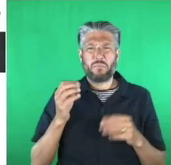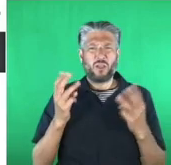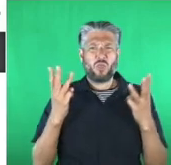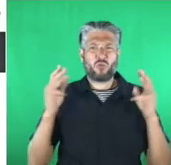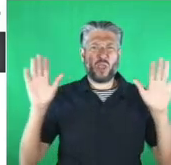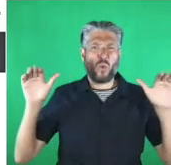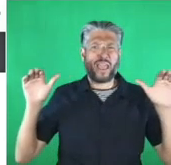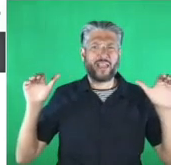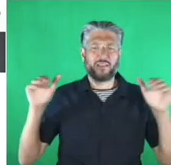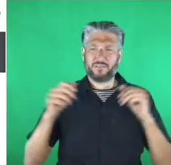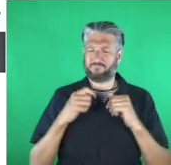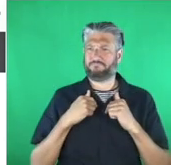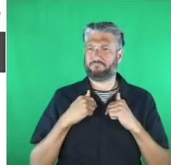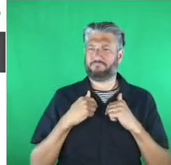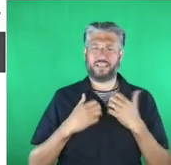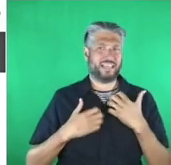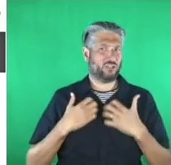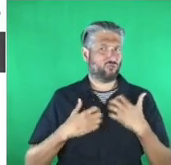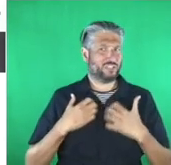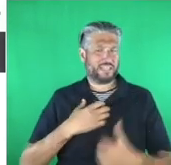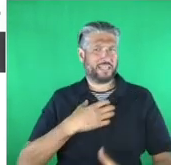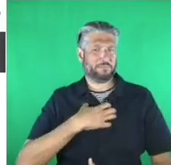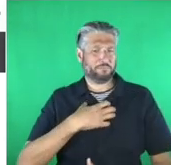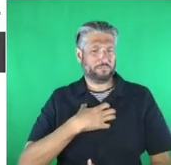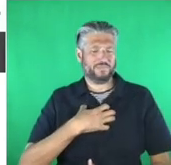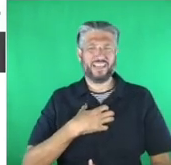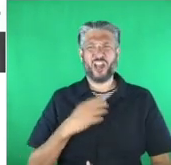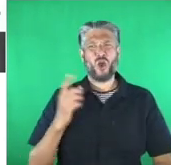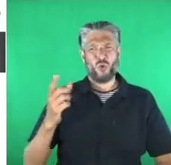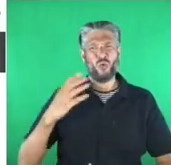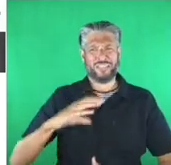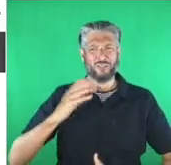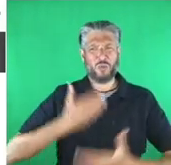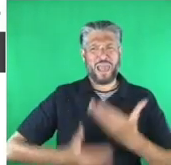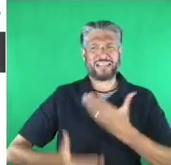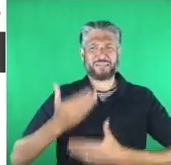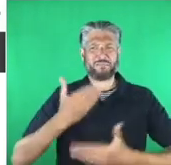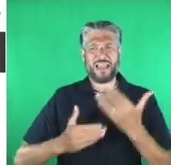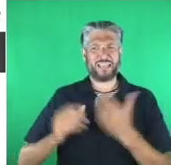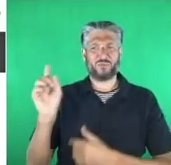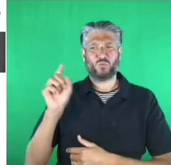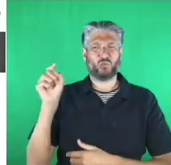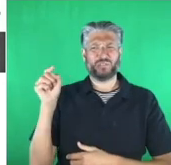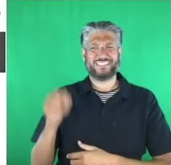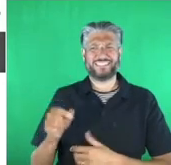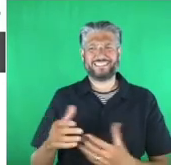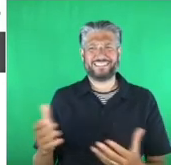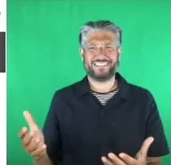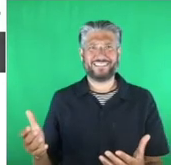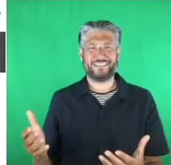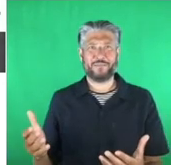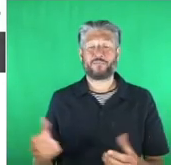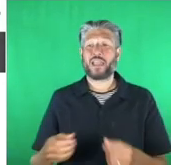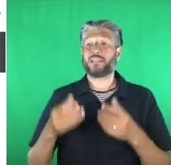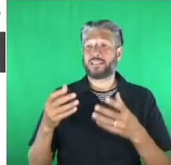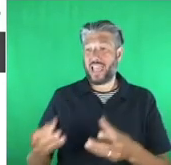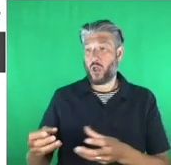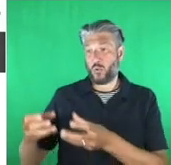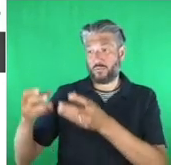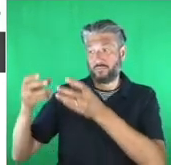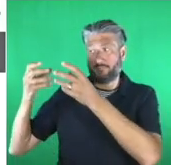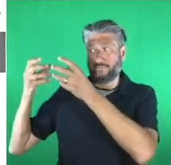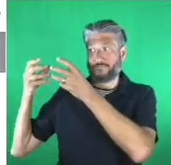interesting. You have a lot of explaining to do. All right, I'm balancing, attempting to balance